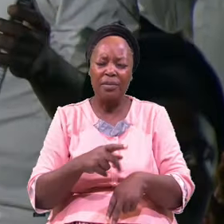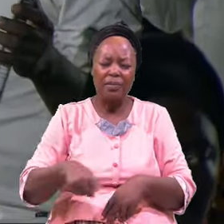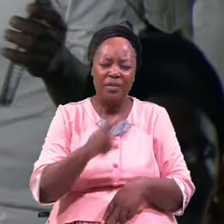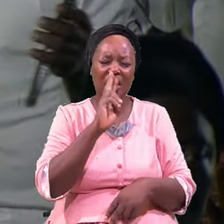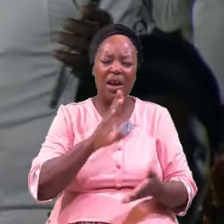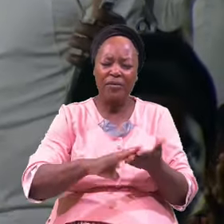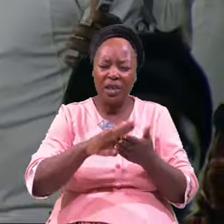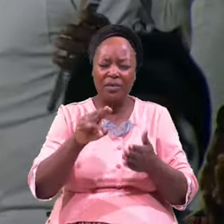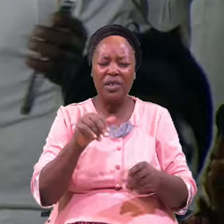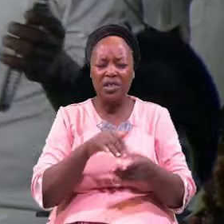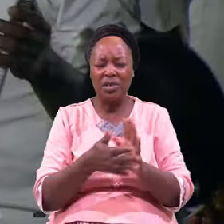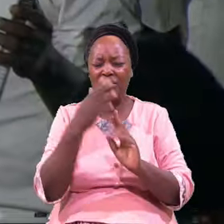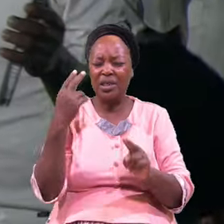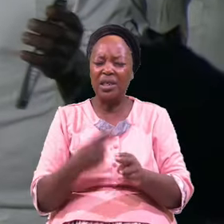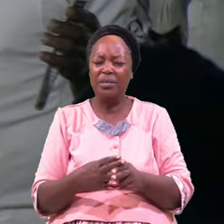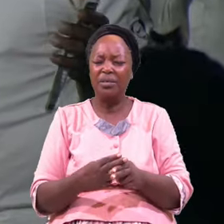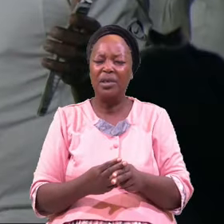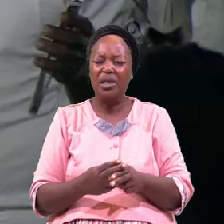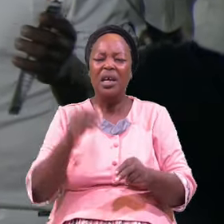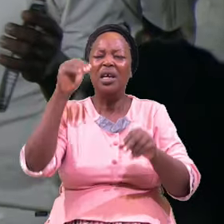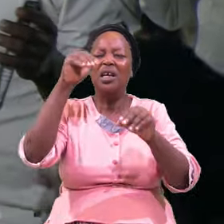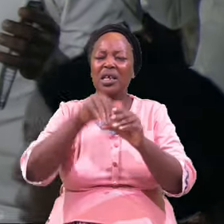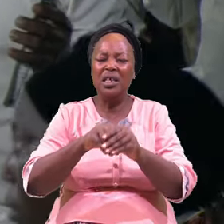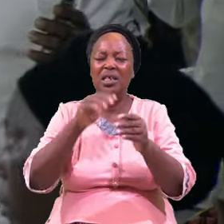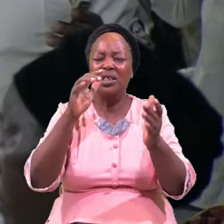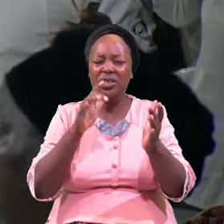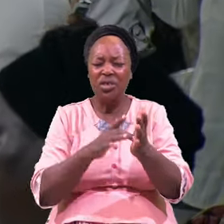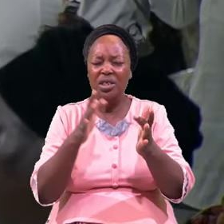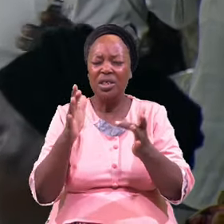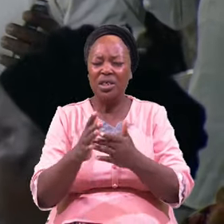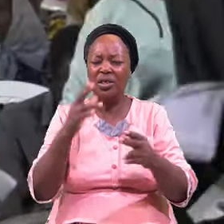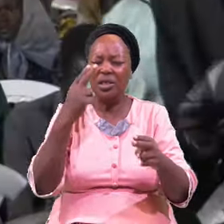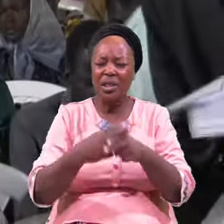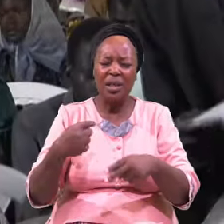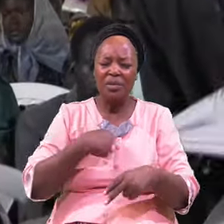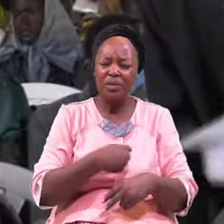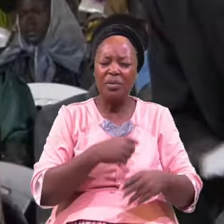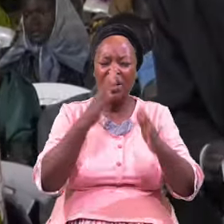Forgiven In Jesus Name We Pray